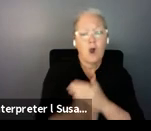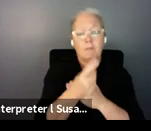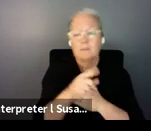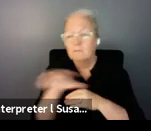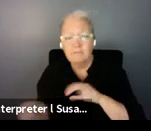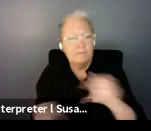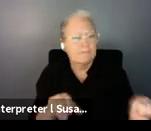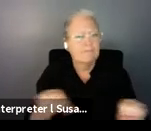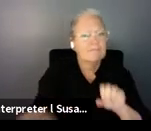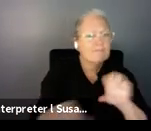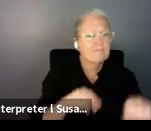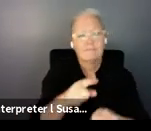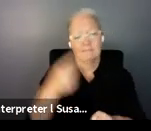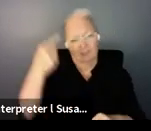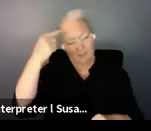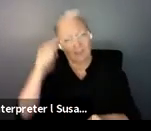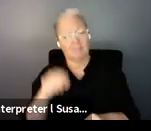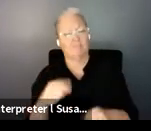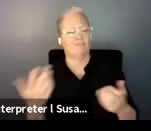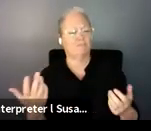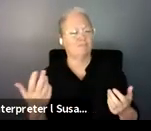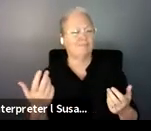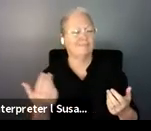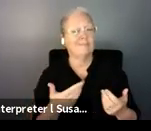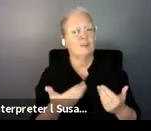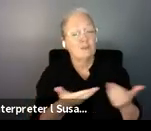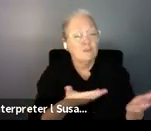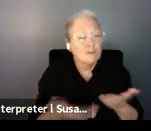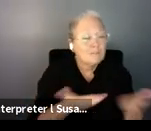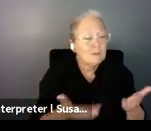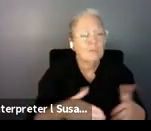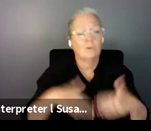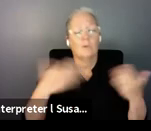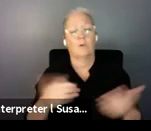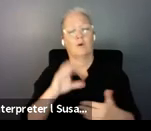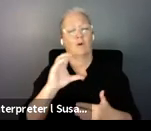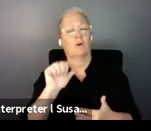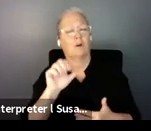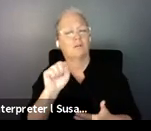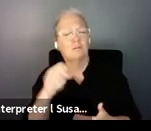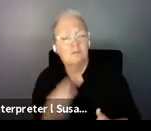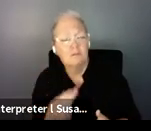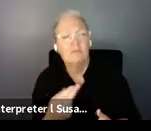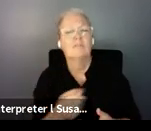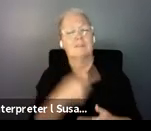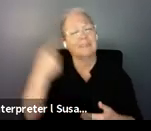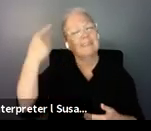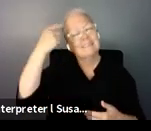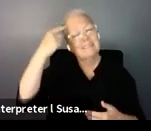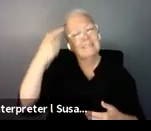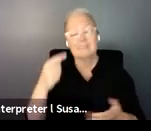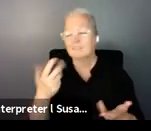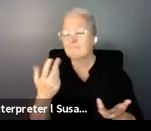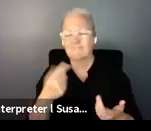cash and services to look at how you include assistive technology in some of the the frontline service